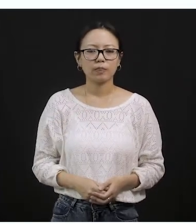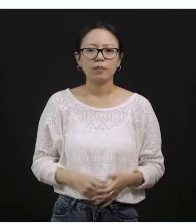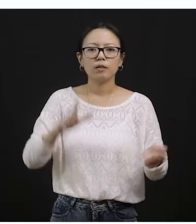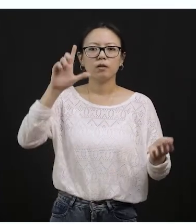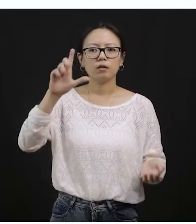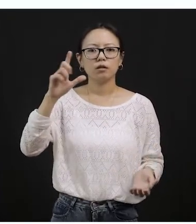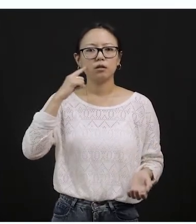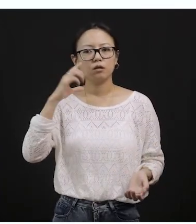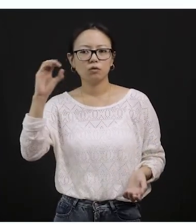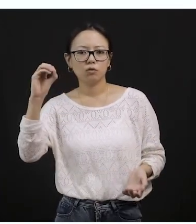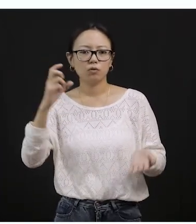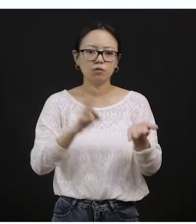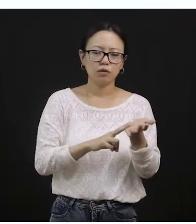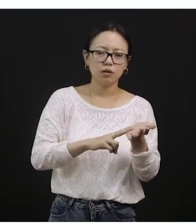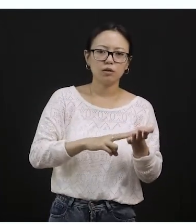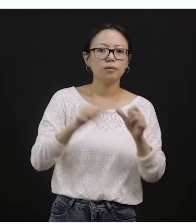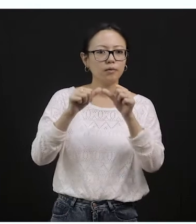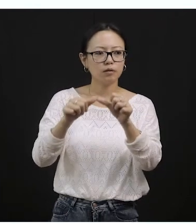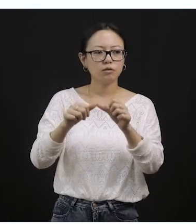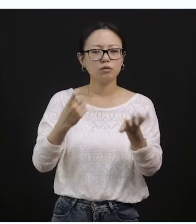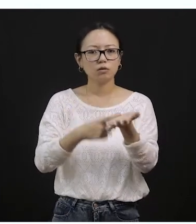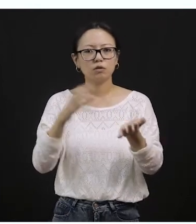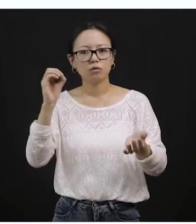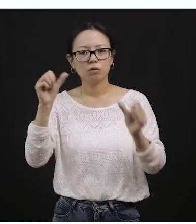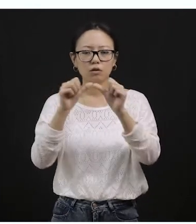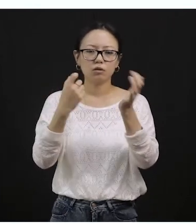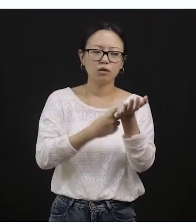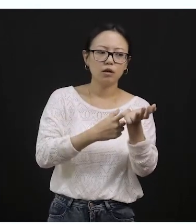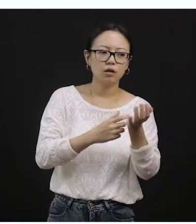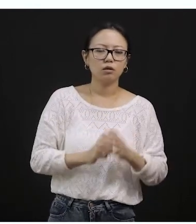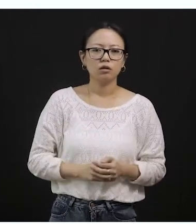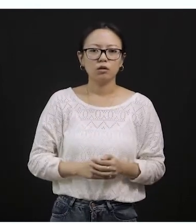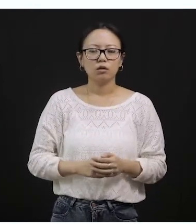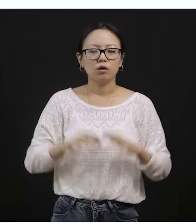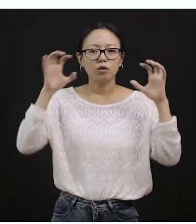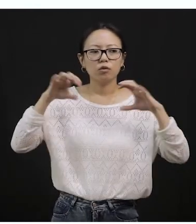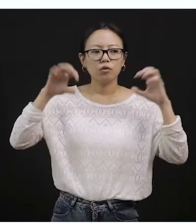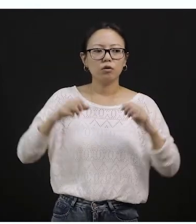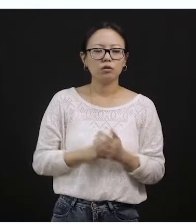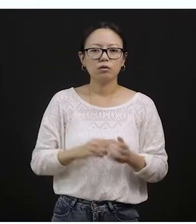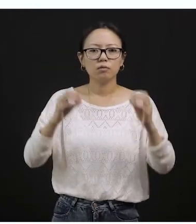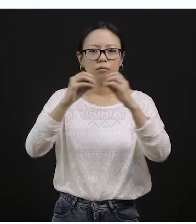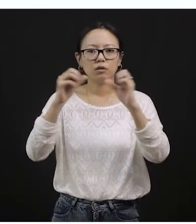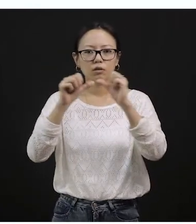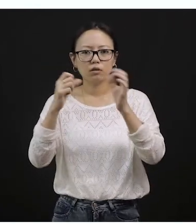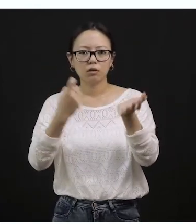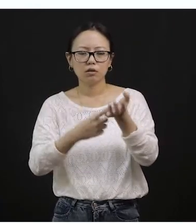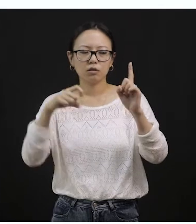roar. Dock will be park. And cat will be meow. Okay?